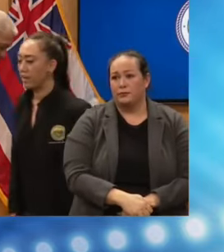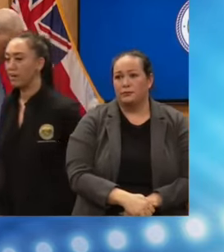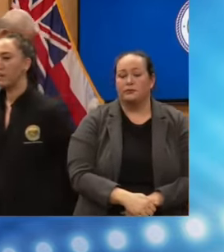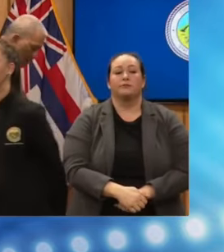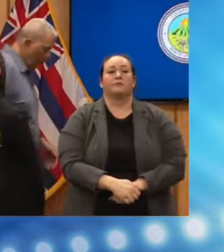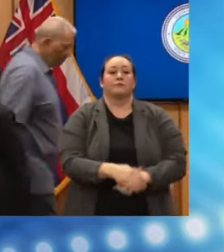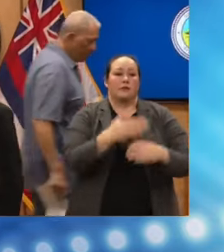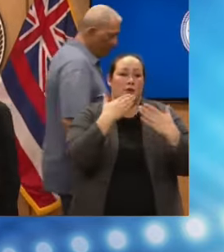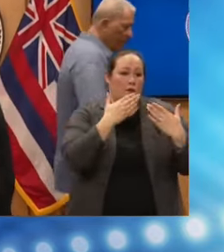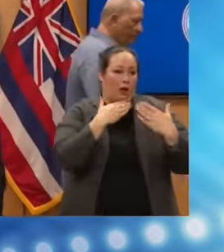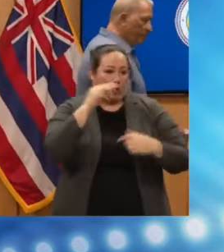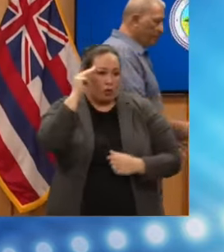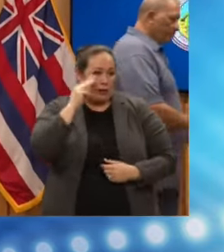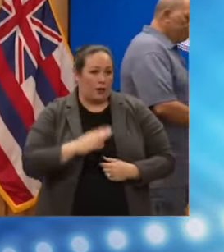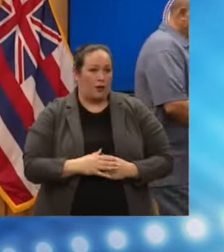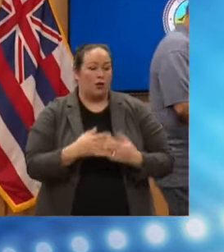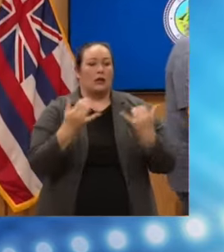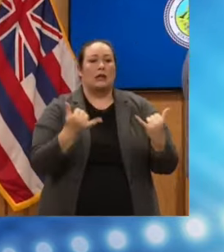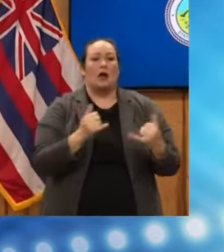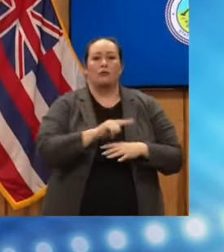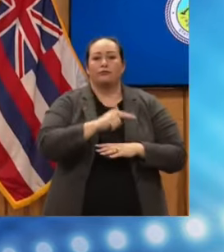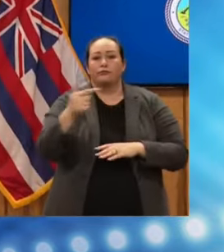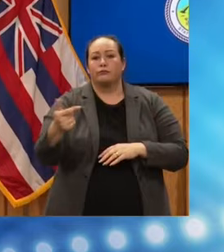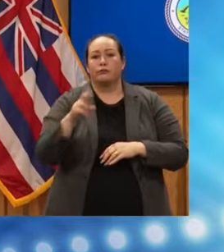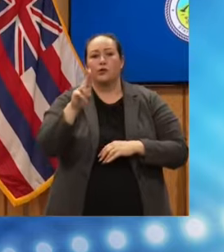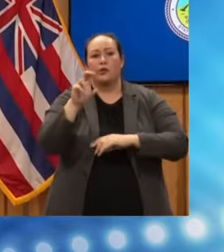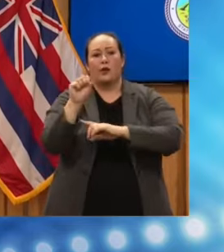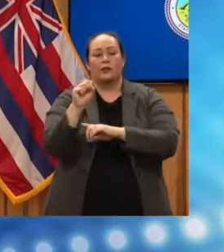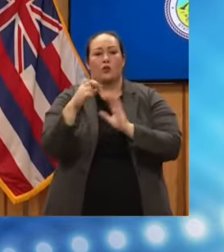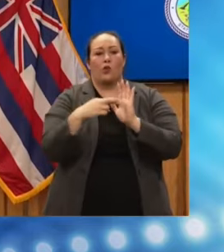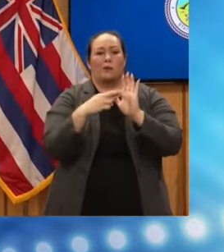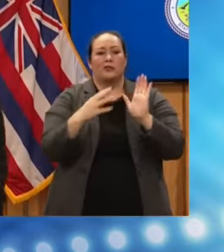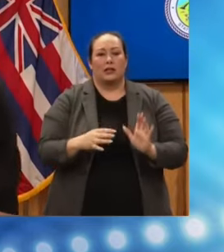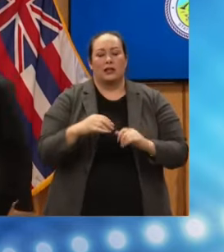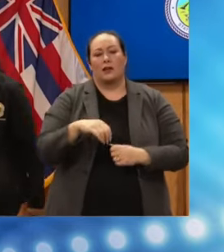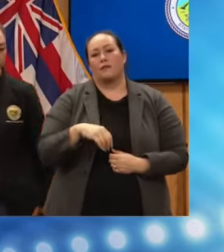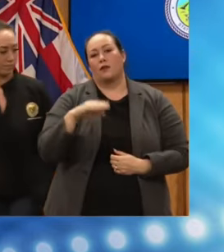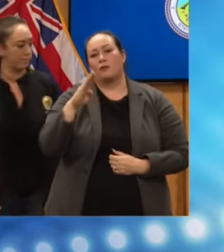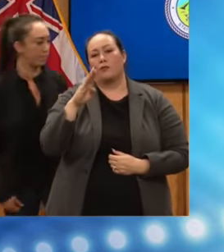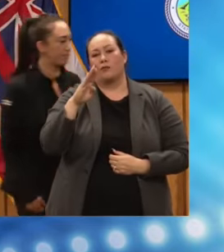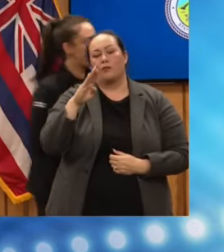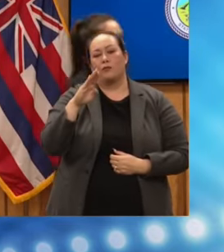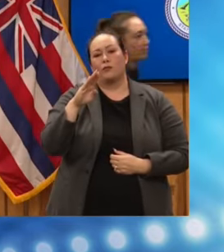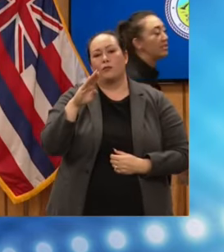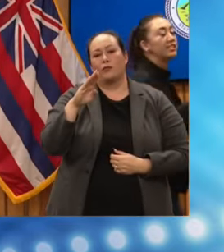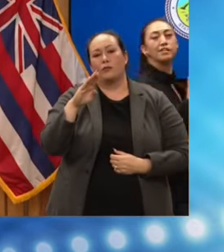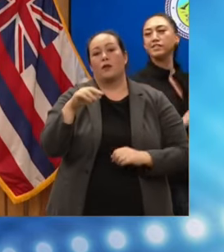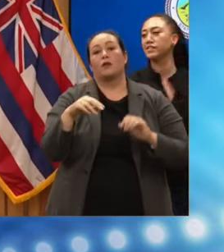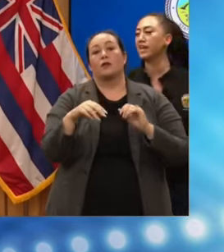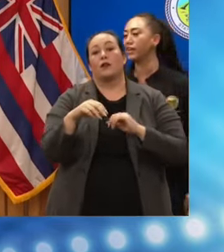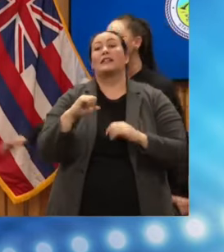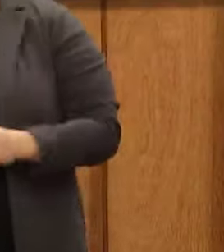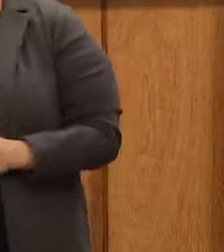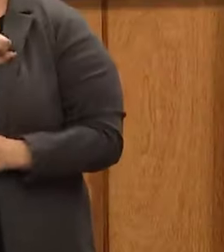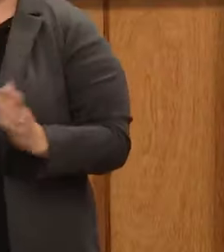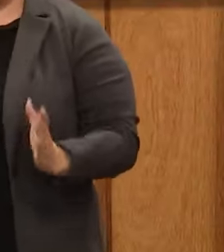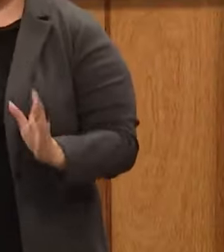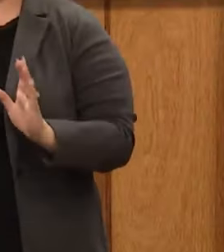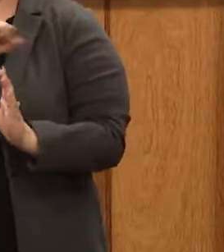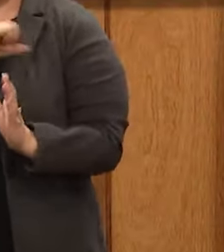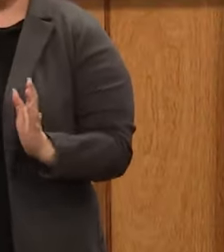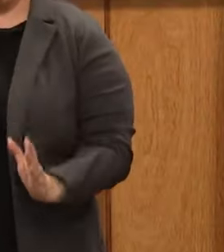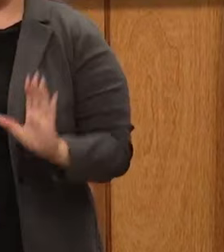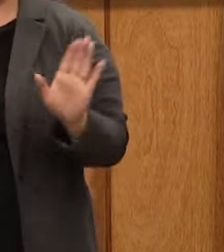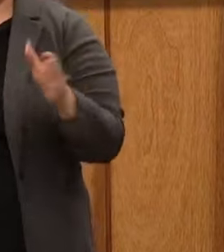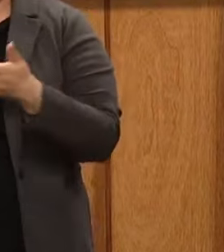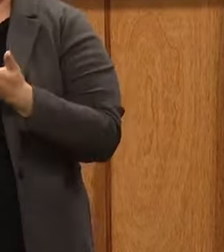General Mayor. I'd now like to bring up U.S. Brian Schatz. Senator. Senator. It's fine. It's fine.